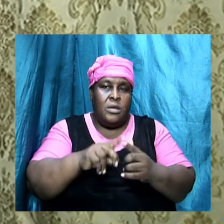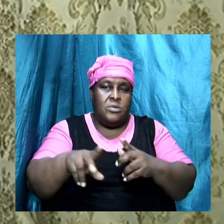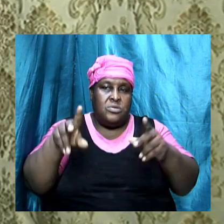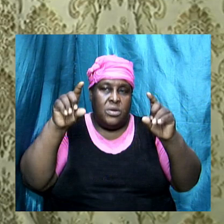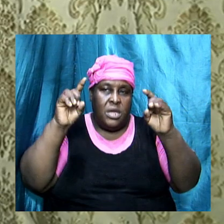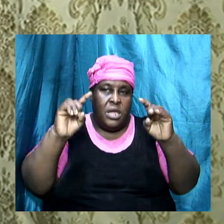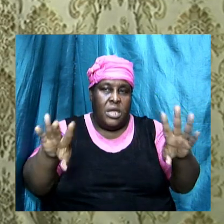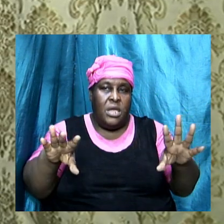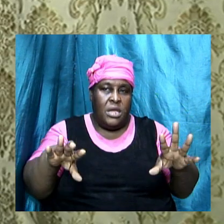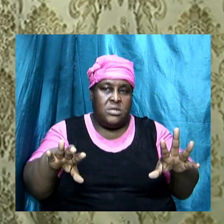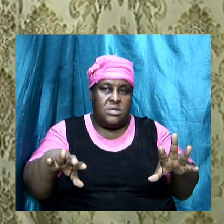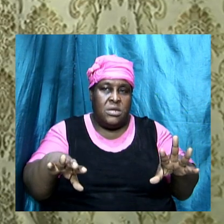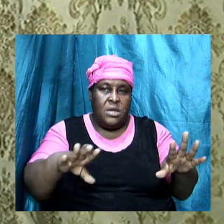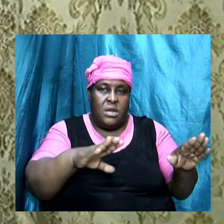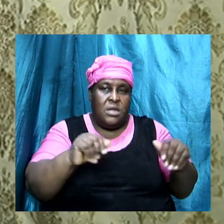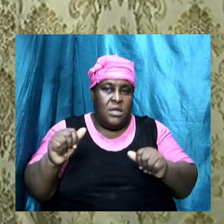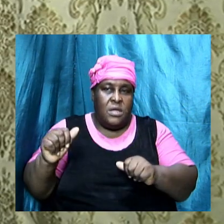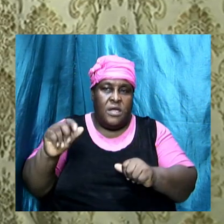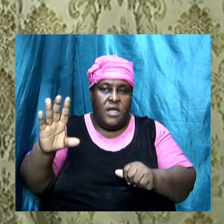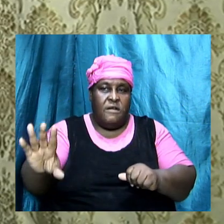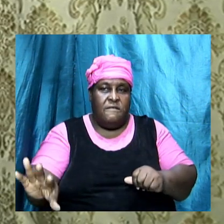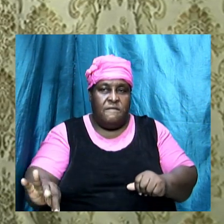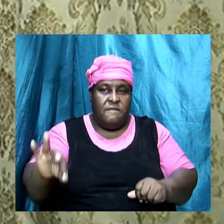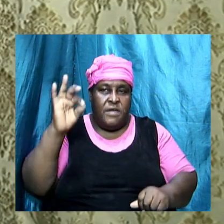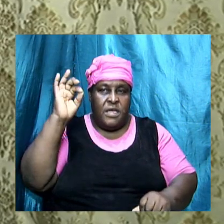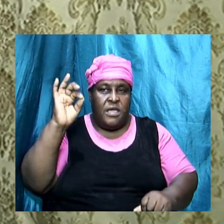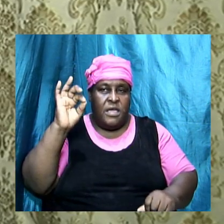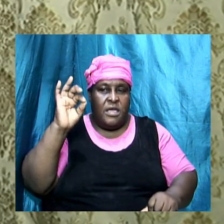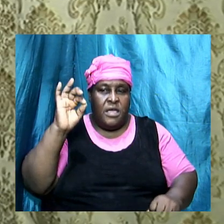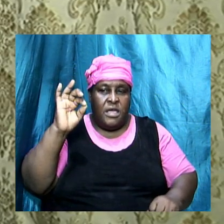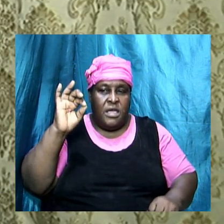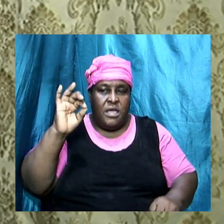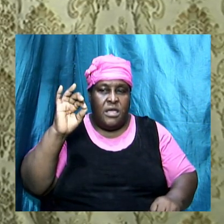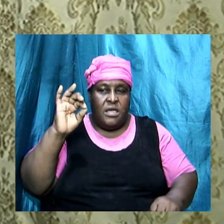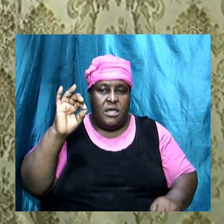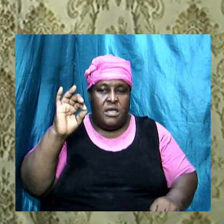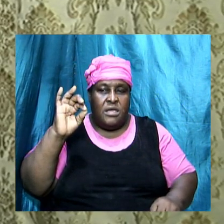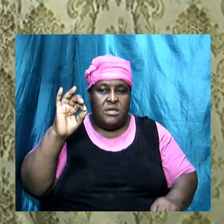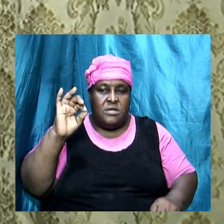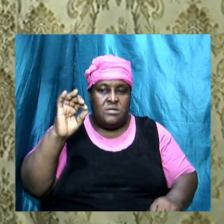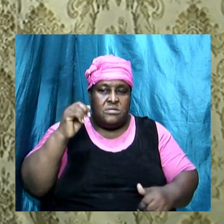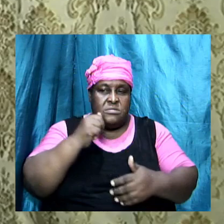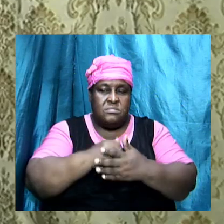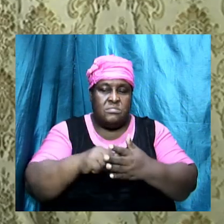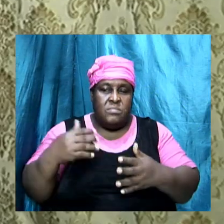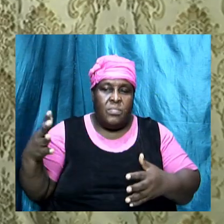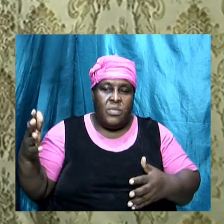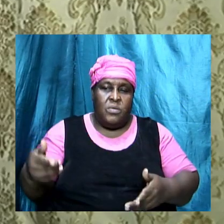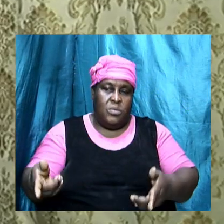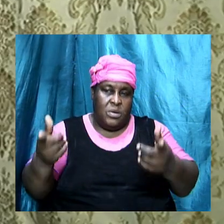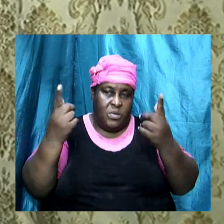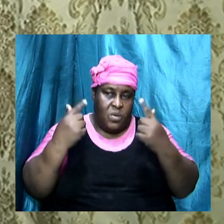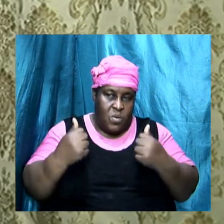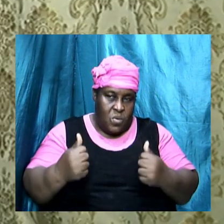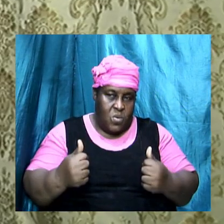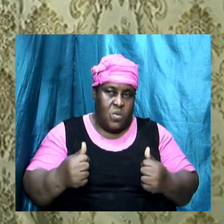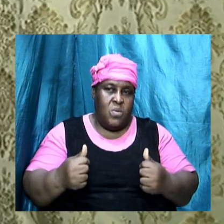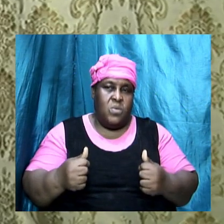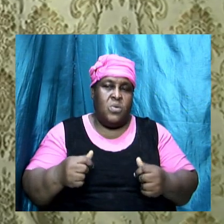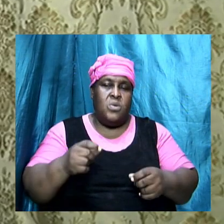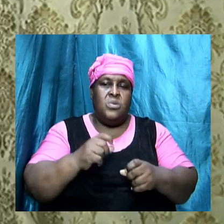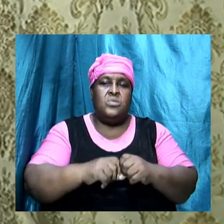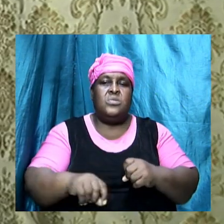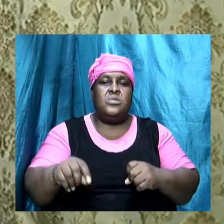to find, utterly repulsive. When it came to the case of the doctrine of the Nicolation, it was not